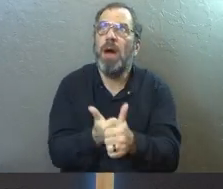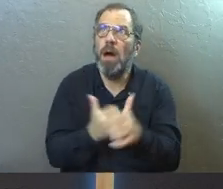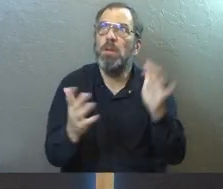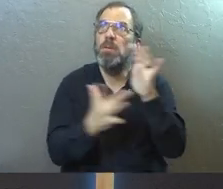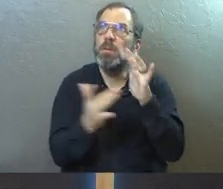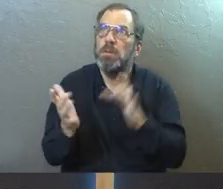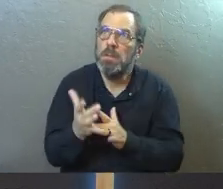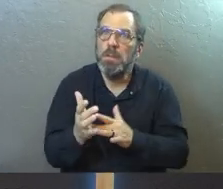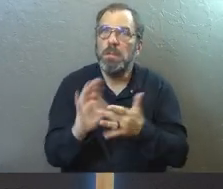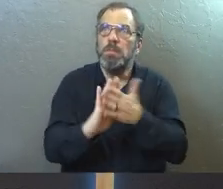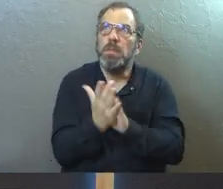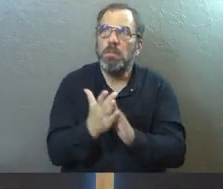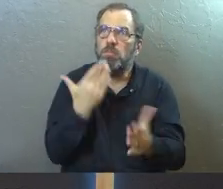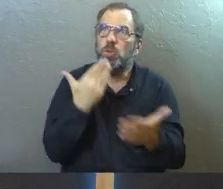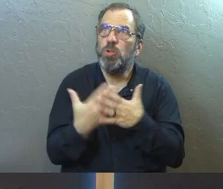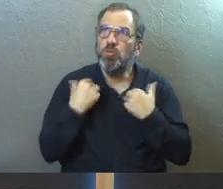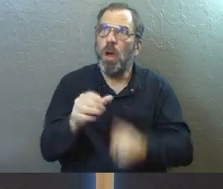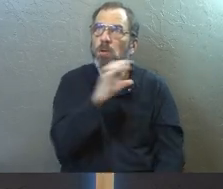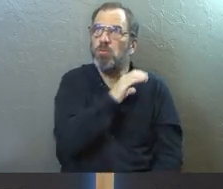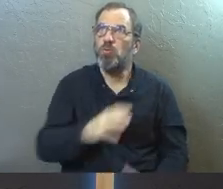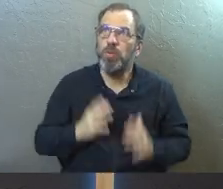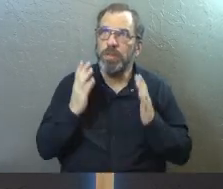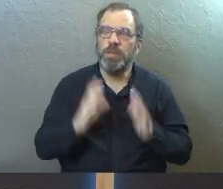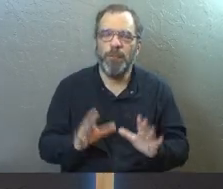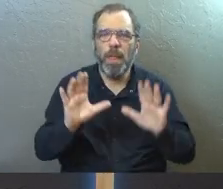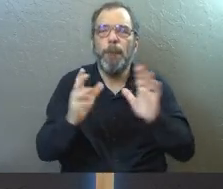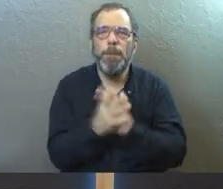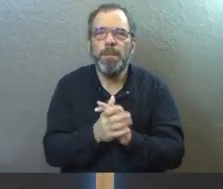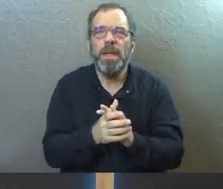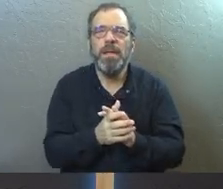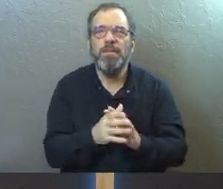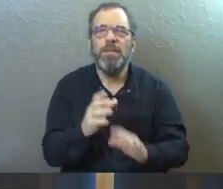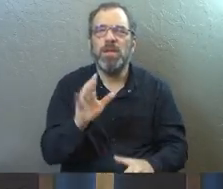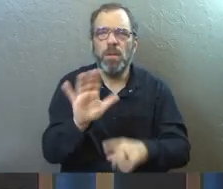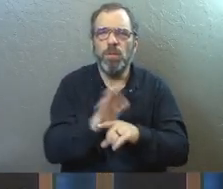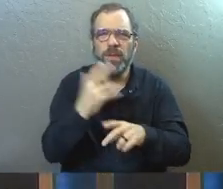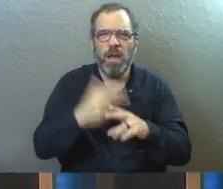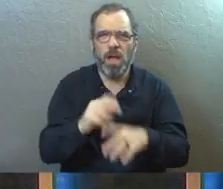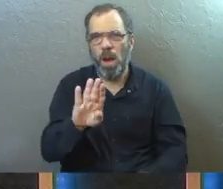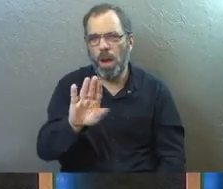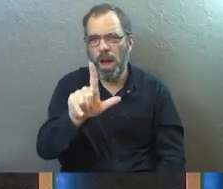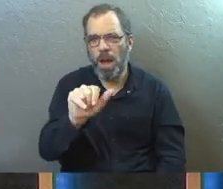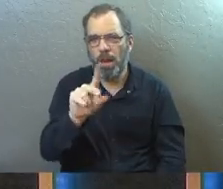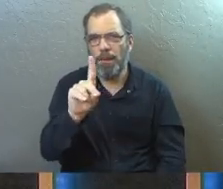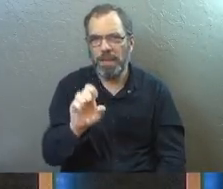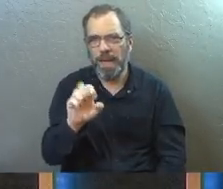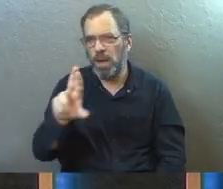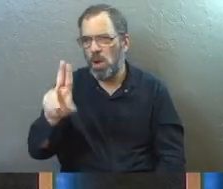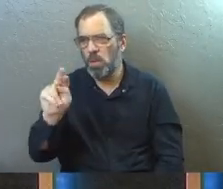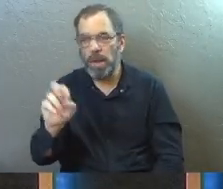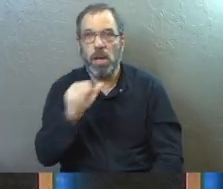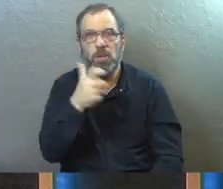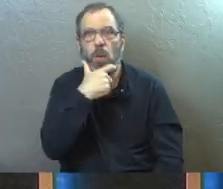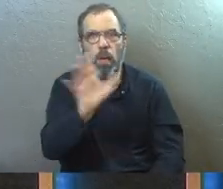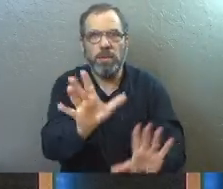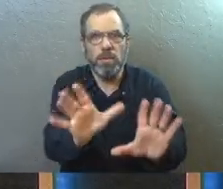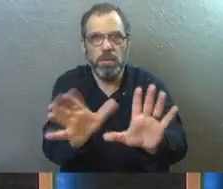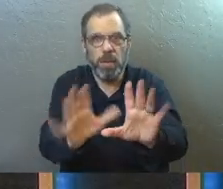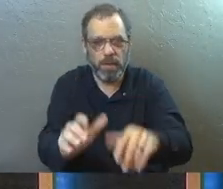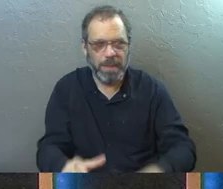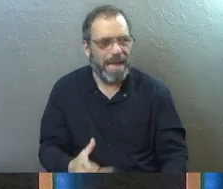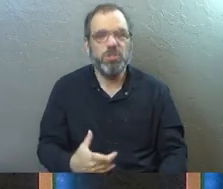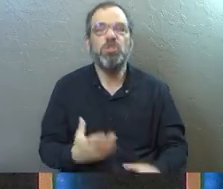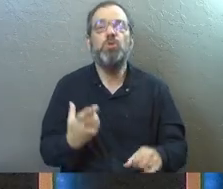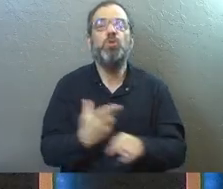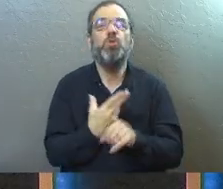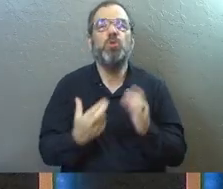his path and to be a Jesus follower I think is good. There's an old sci-fi movie. It's called Blade Runner. I'm not recommending that you watch it, but I'm just